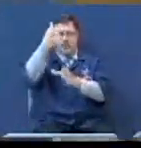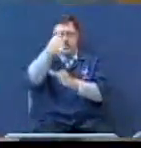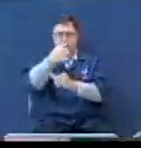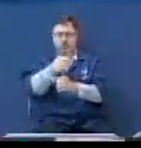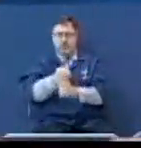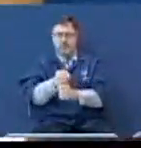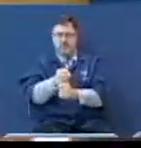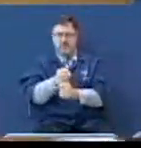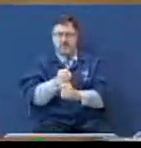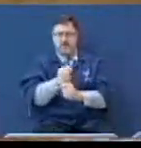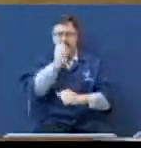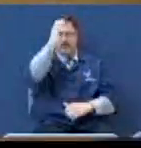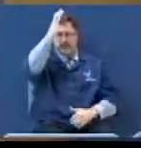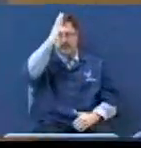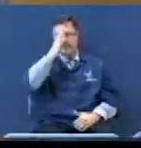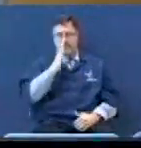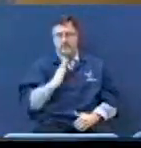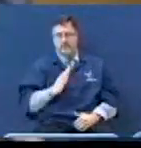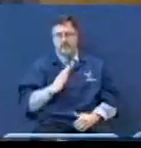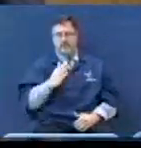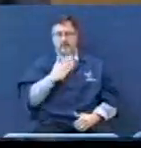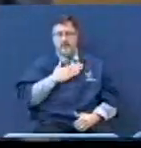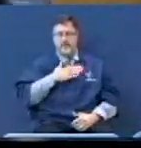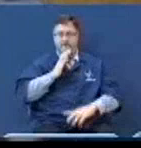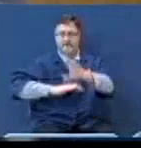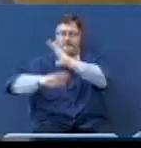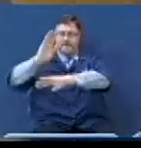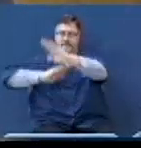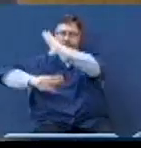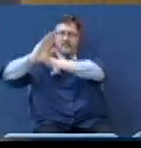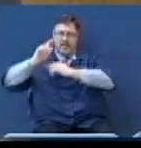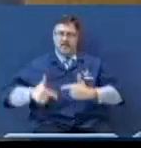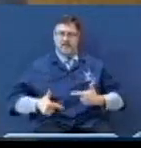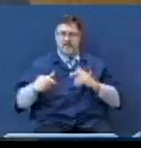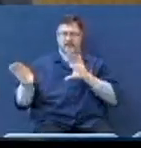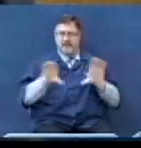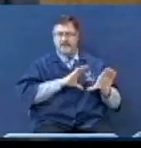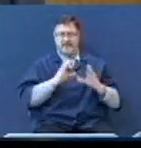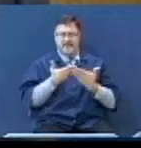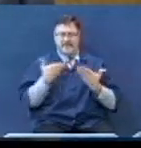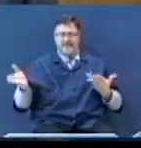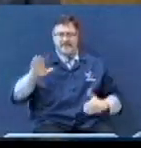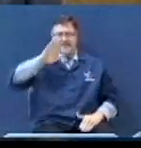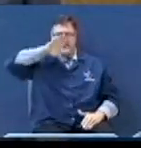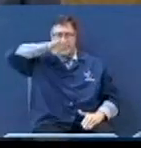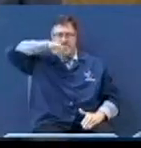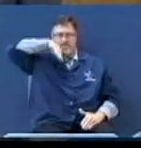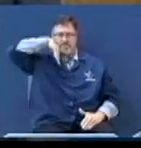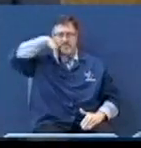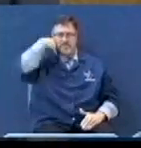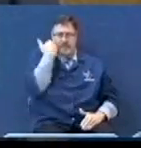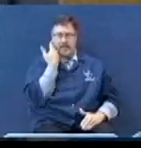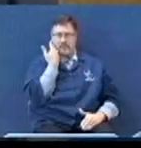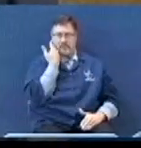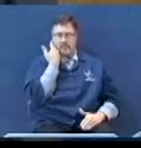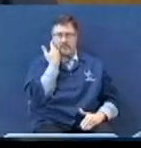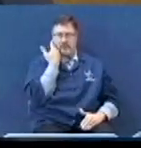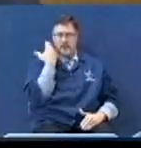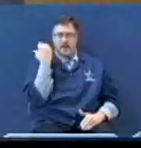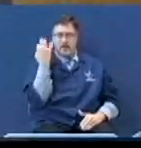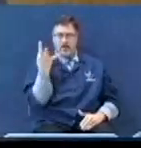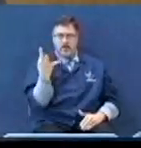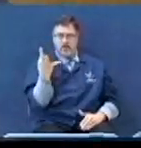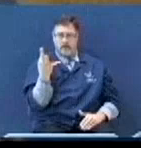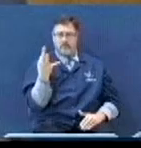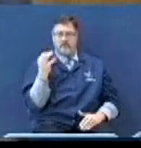God. And in my past life, I've done things I'm ashamed of. And